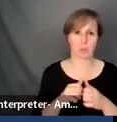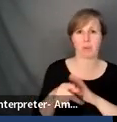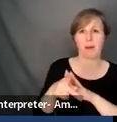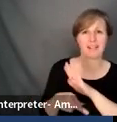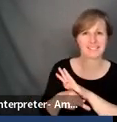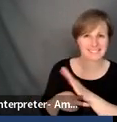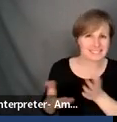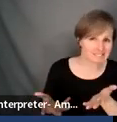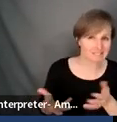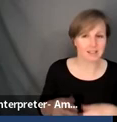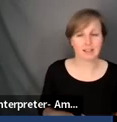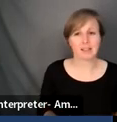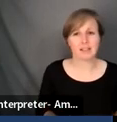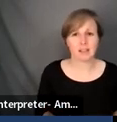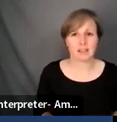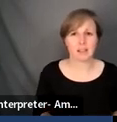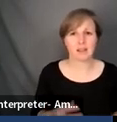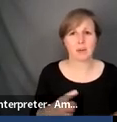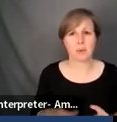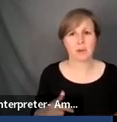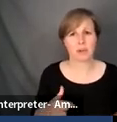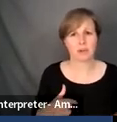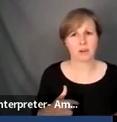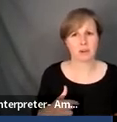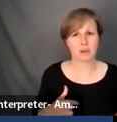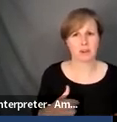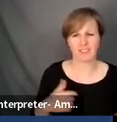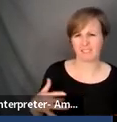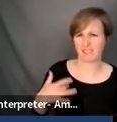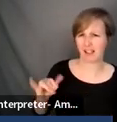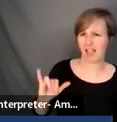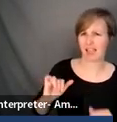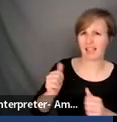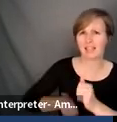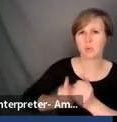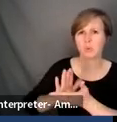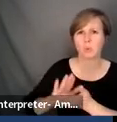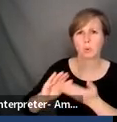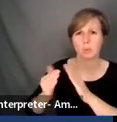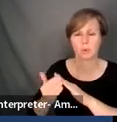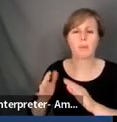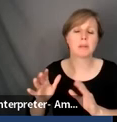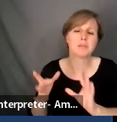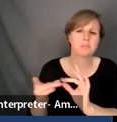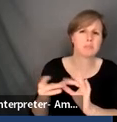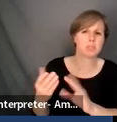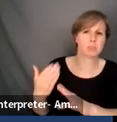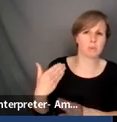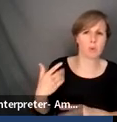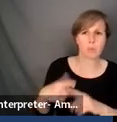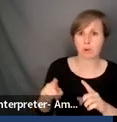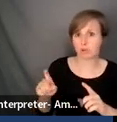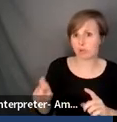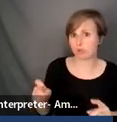and, and, uh, but I feel like each school community, like it was mentioned before, should have